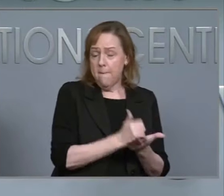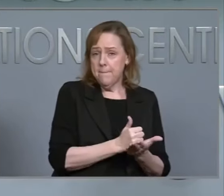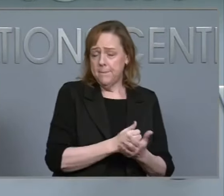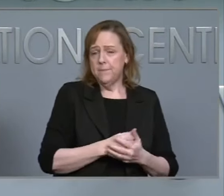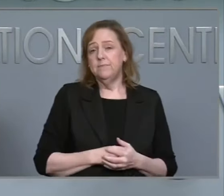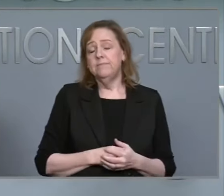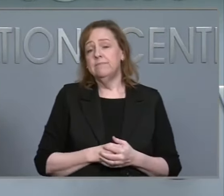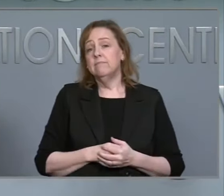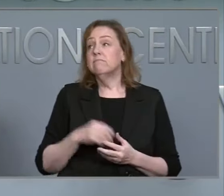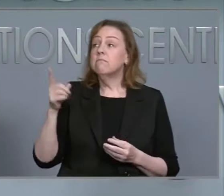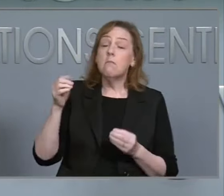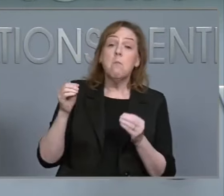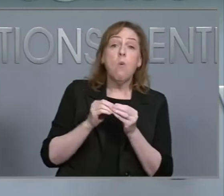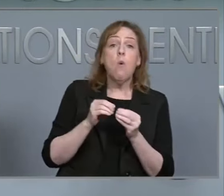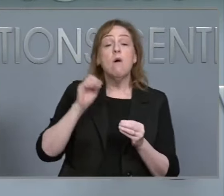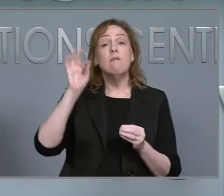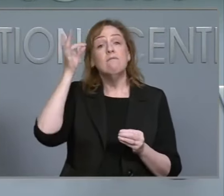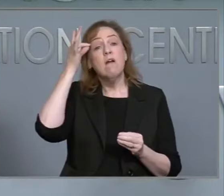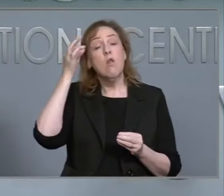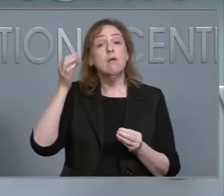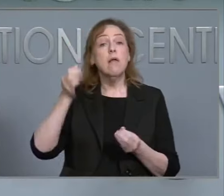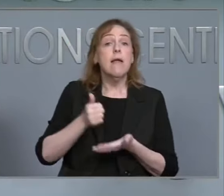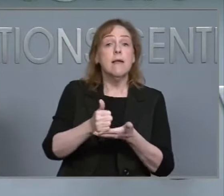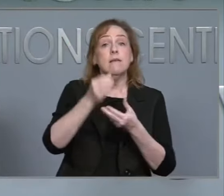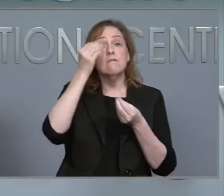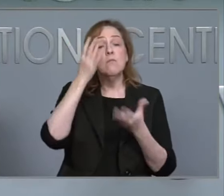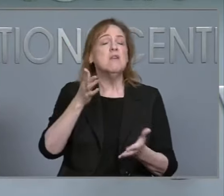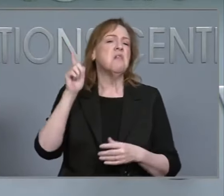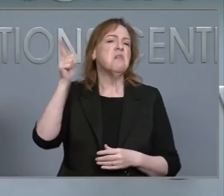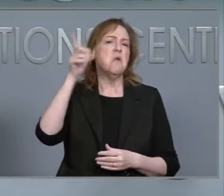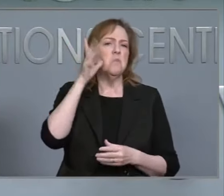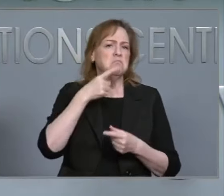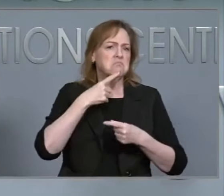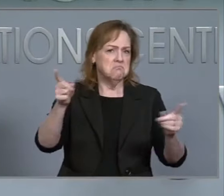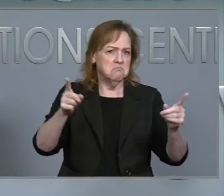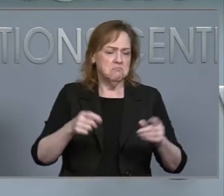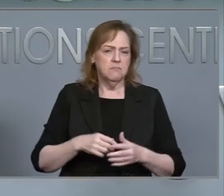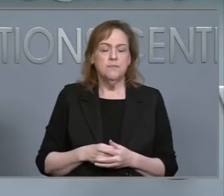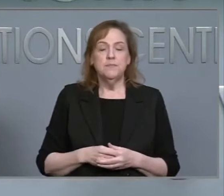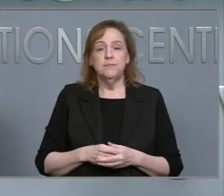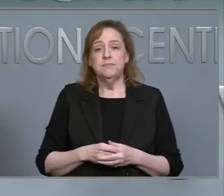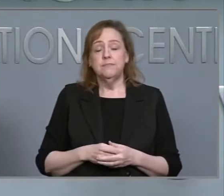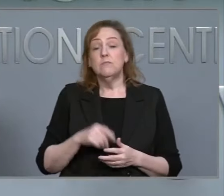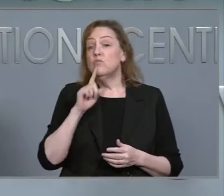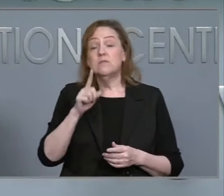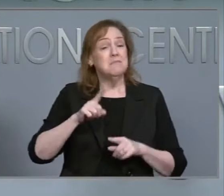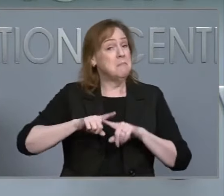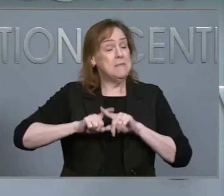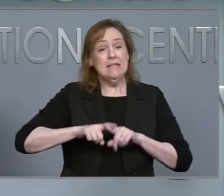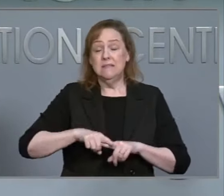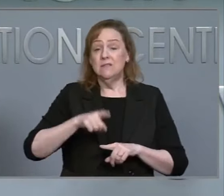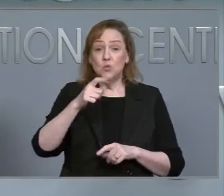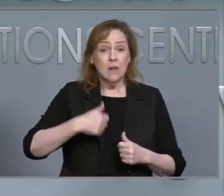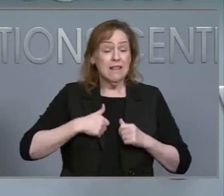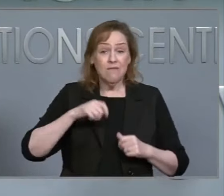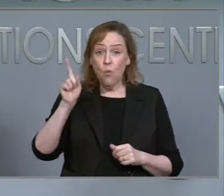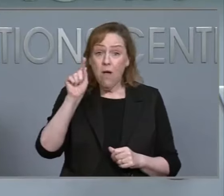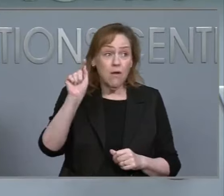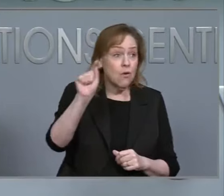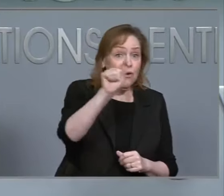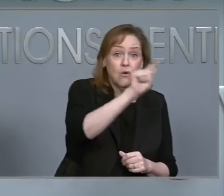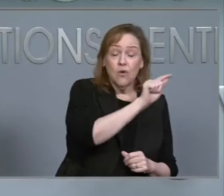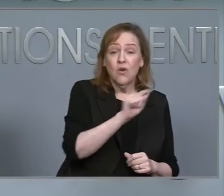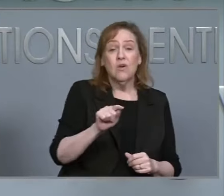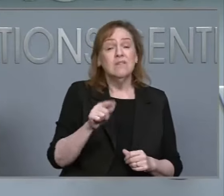this federal aid a little bit later. Depending on where you are, this unprecedented storm dropped from